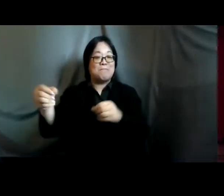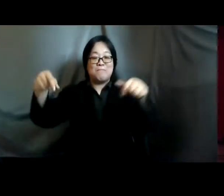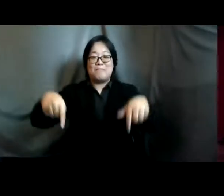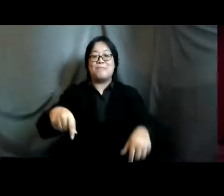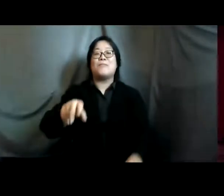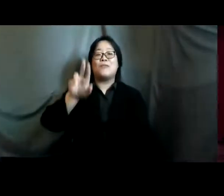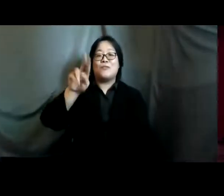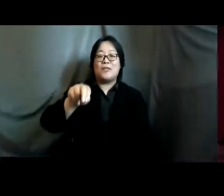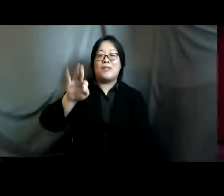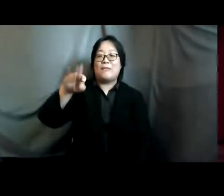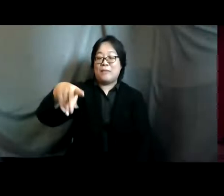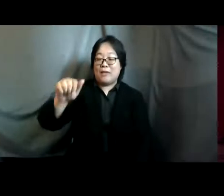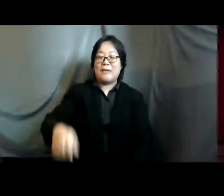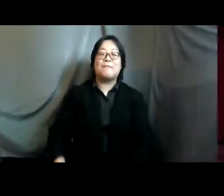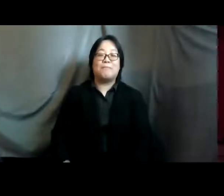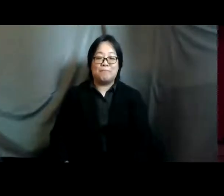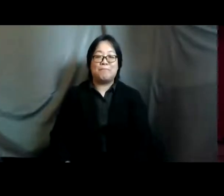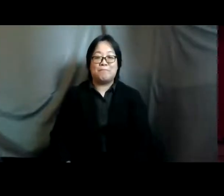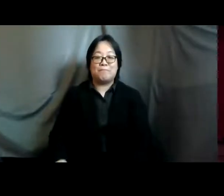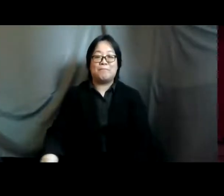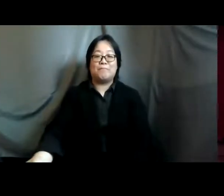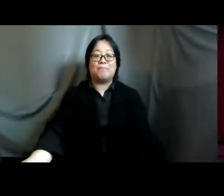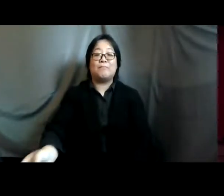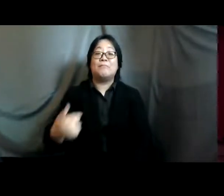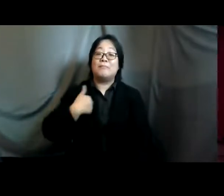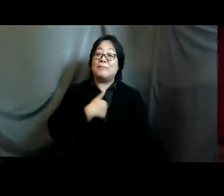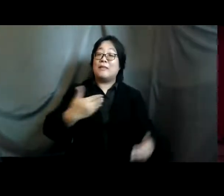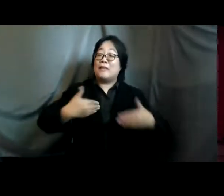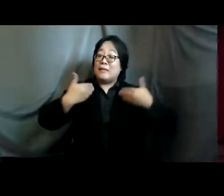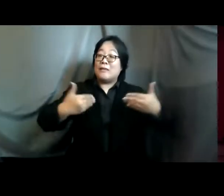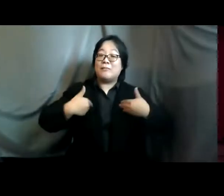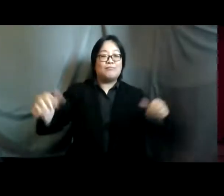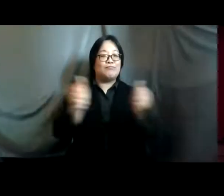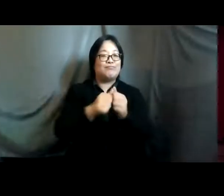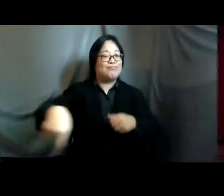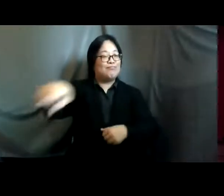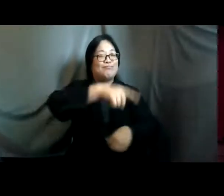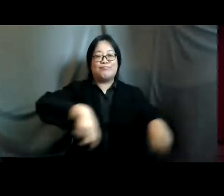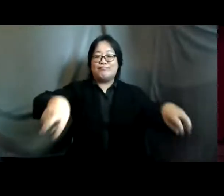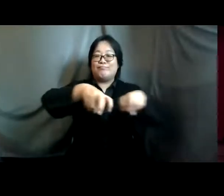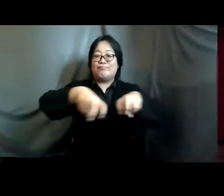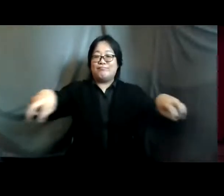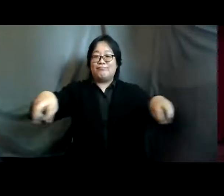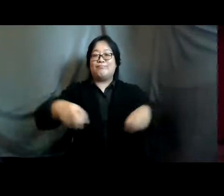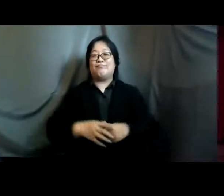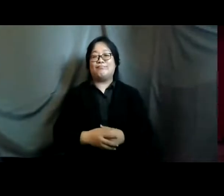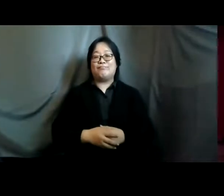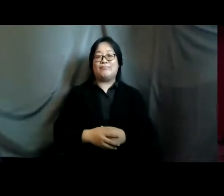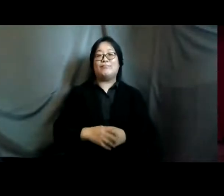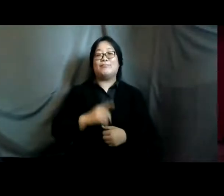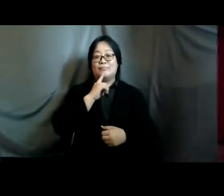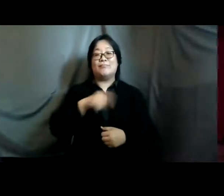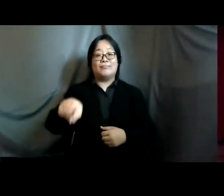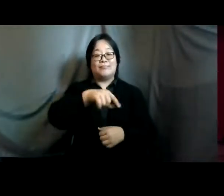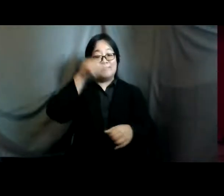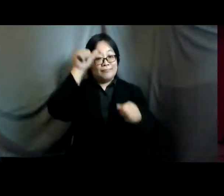uh eros are really happy to be part of this wonderful panel uh and um of course i mean it's a reminder to